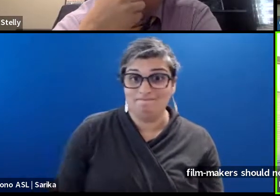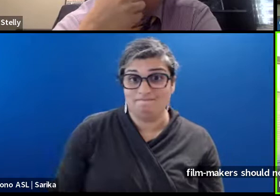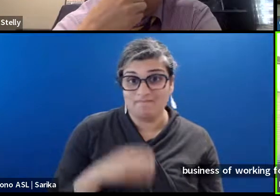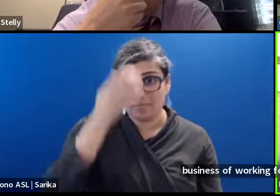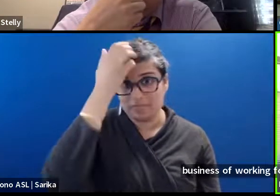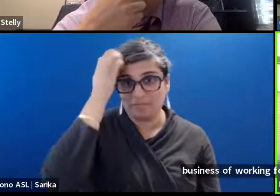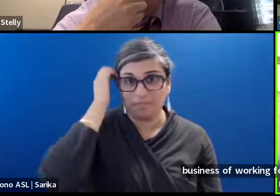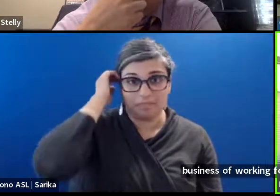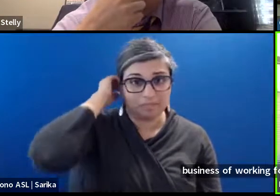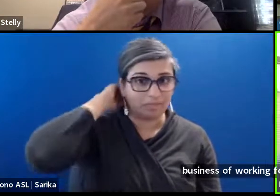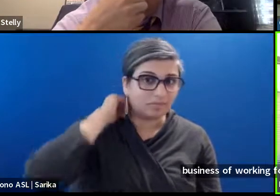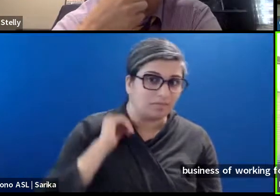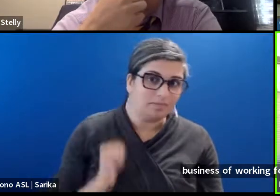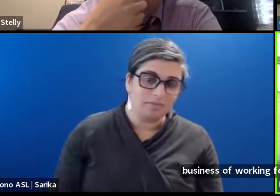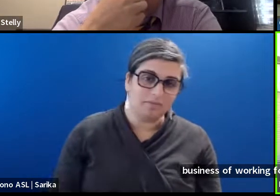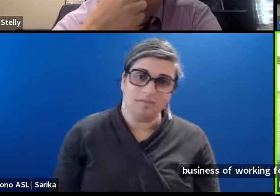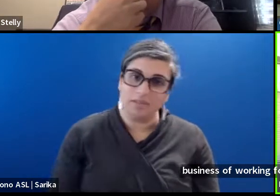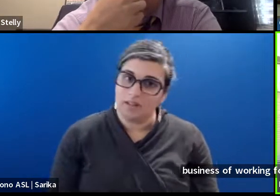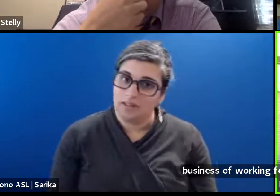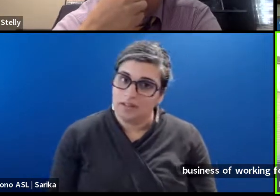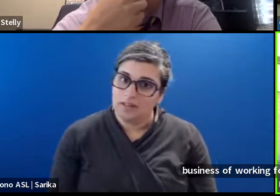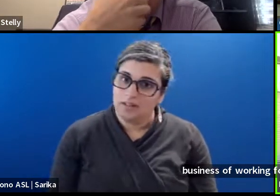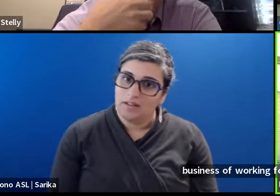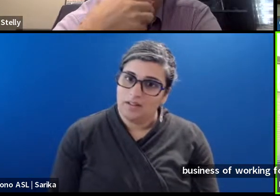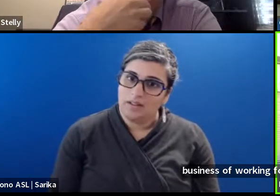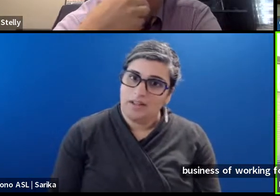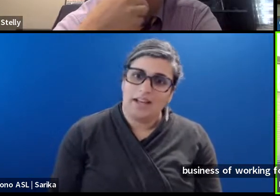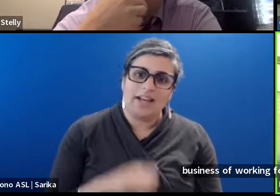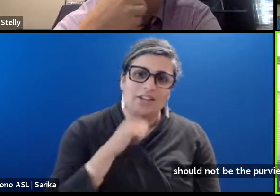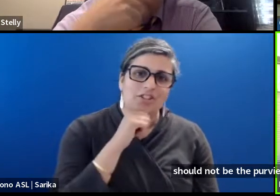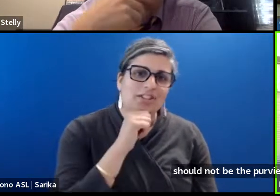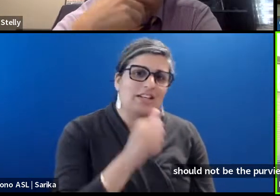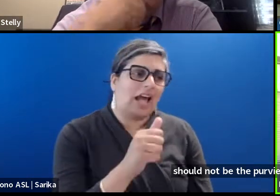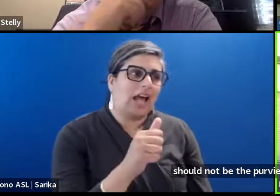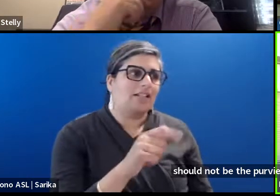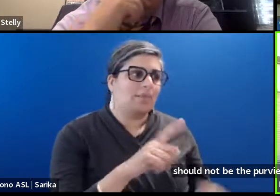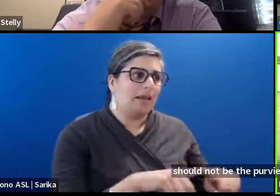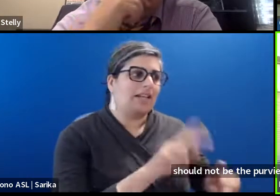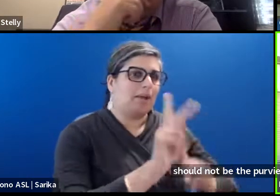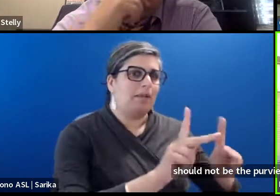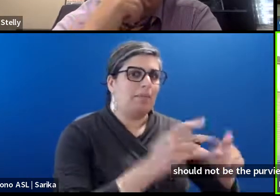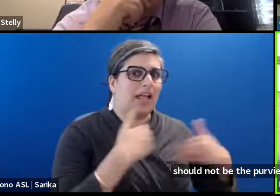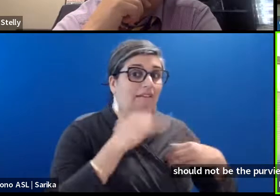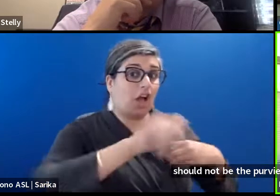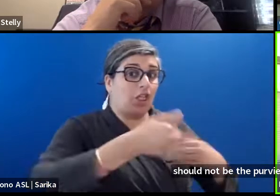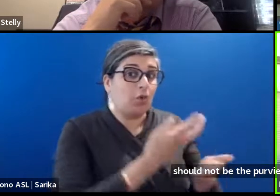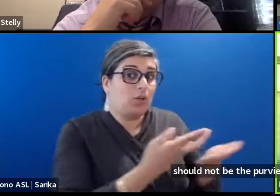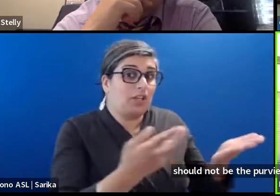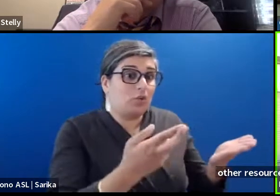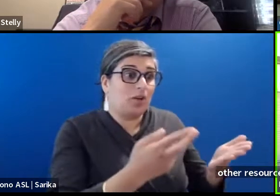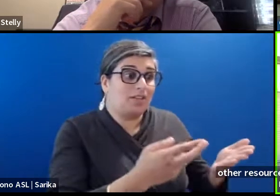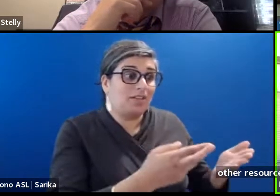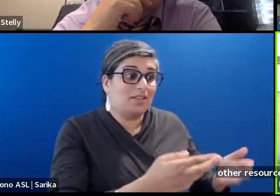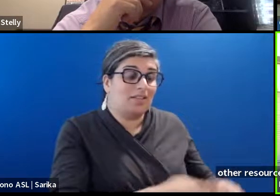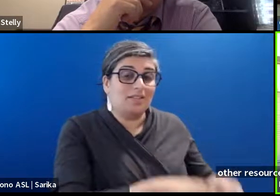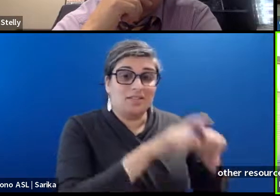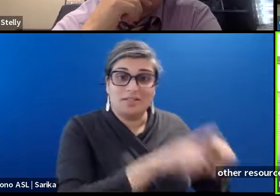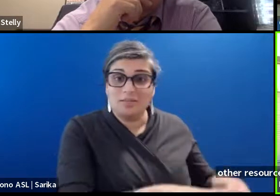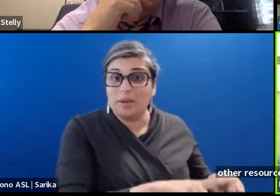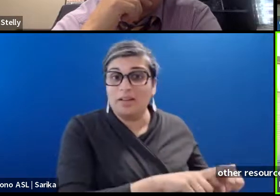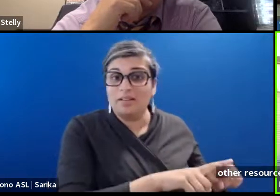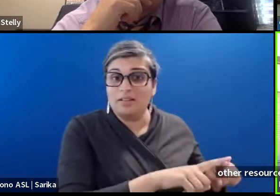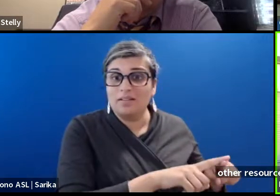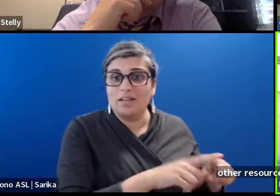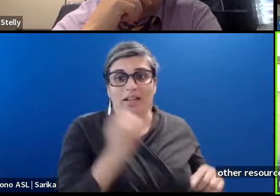of people who have other resources to live on. You know, if you happen to be a person who